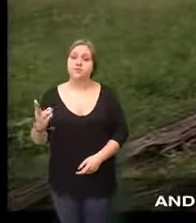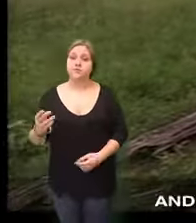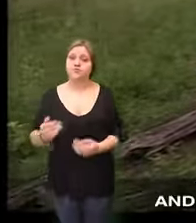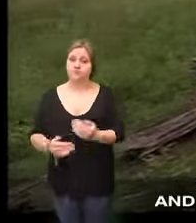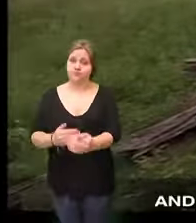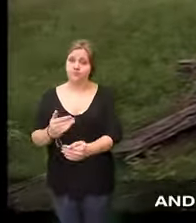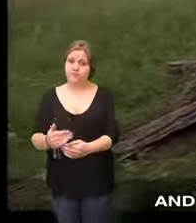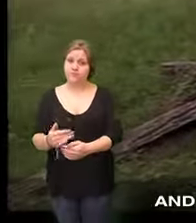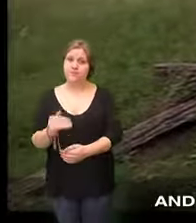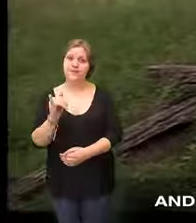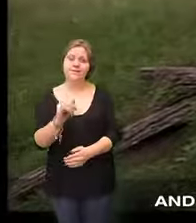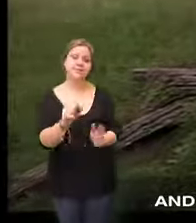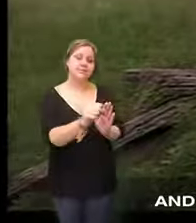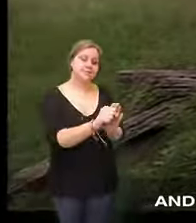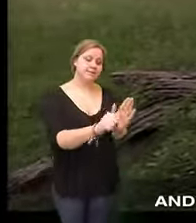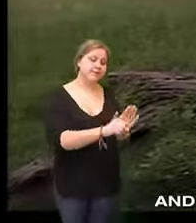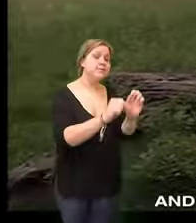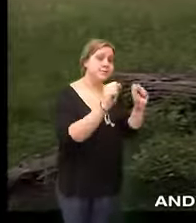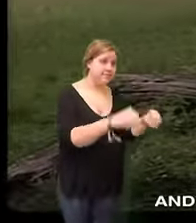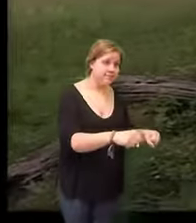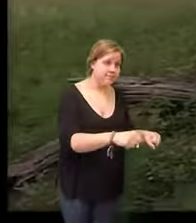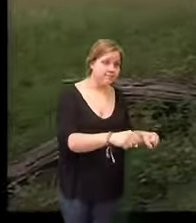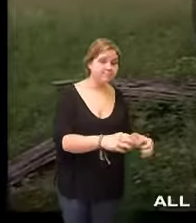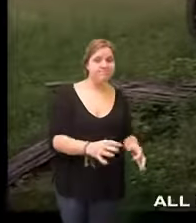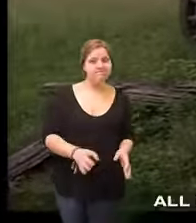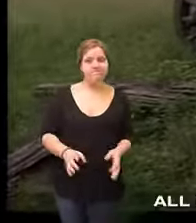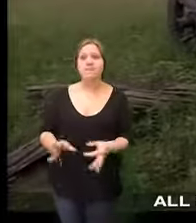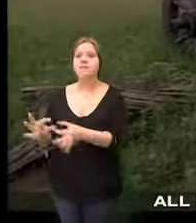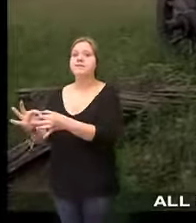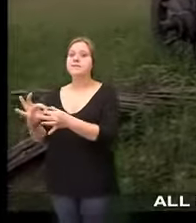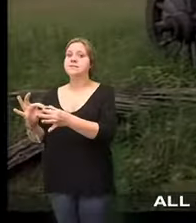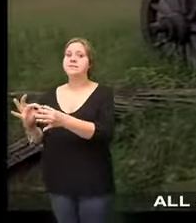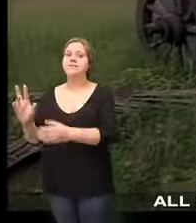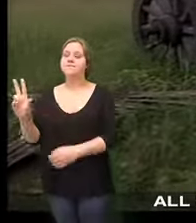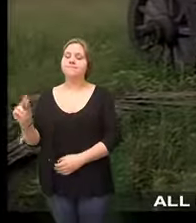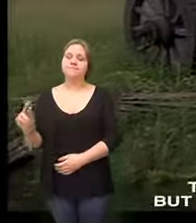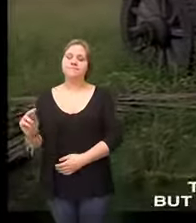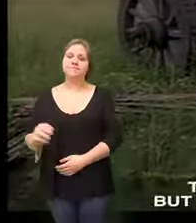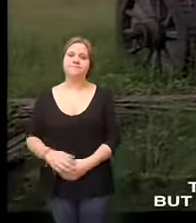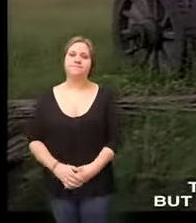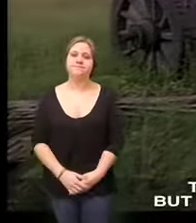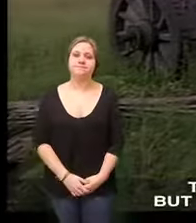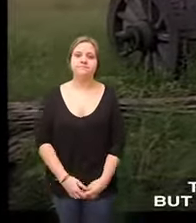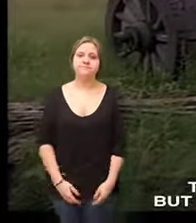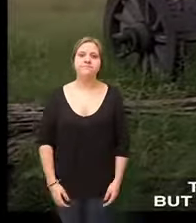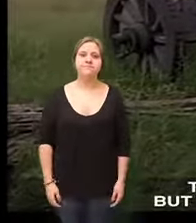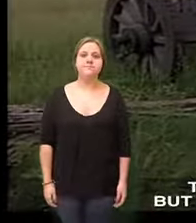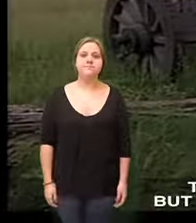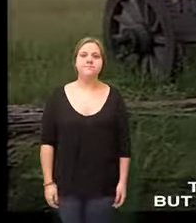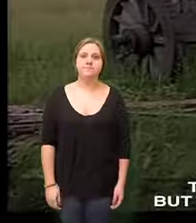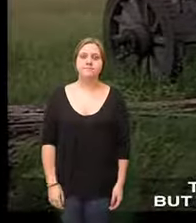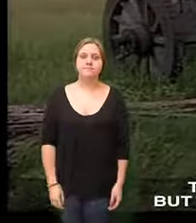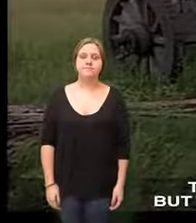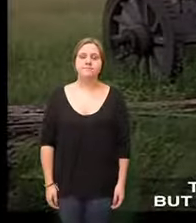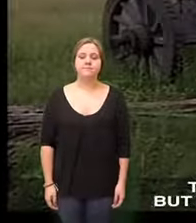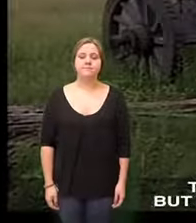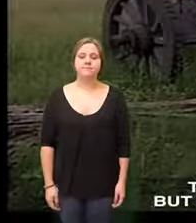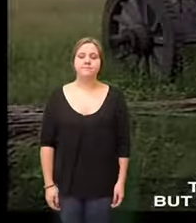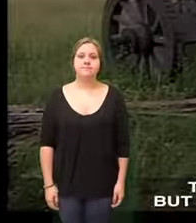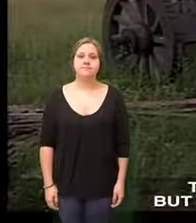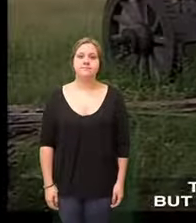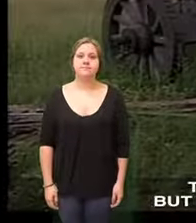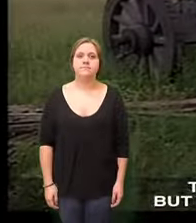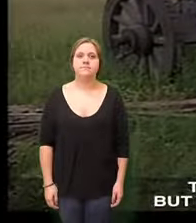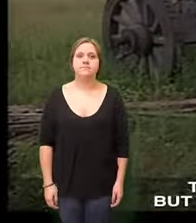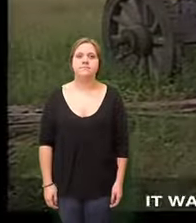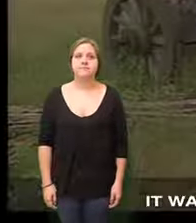the wisdom of time and the lessons of history all point to the inevitable there will be states but they will